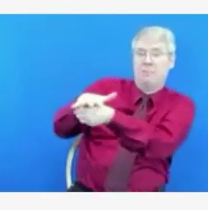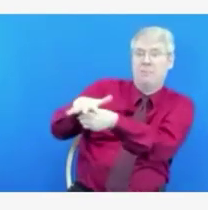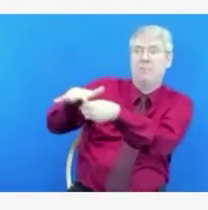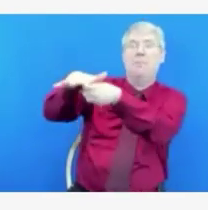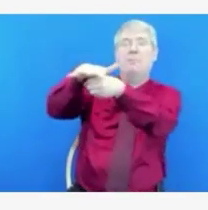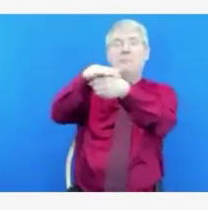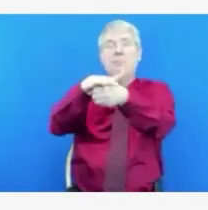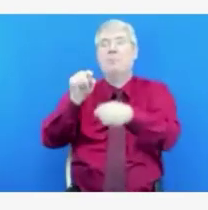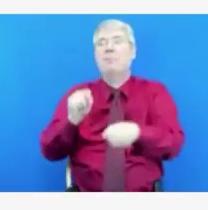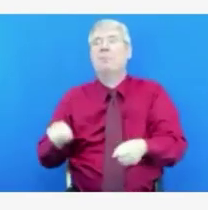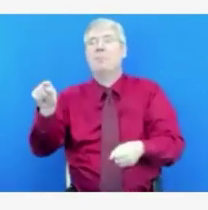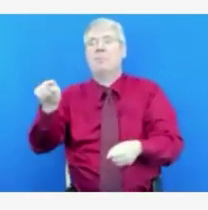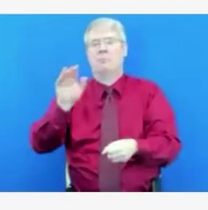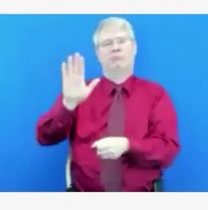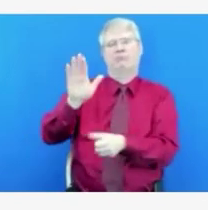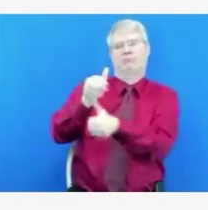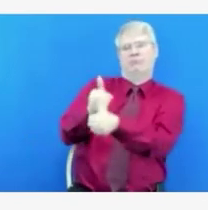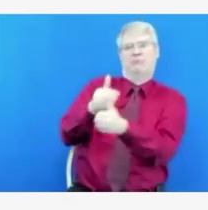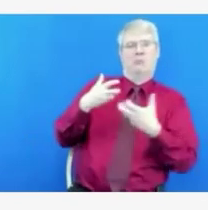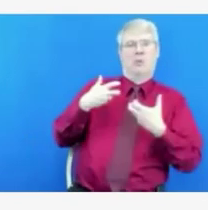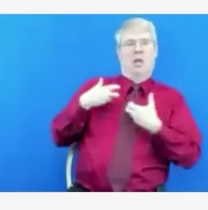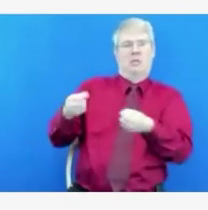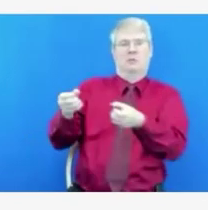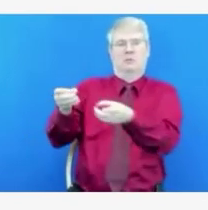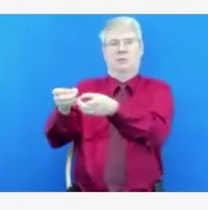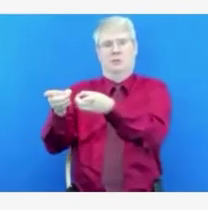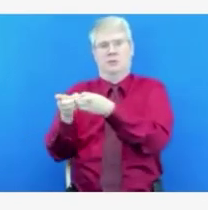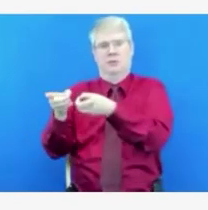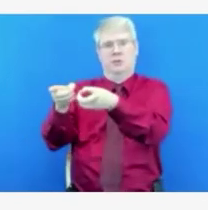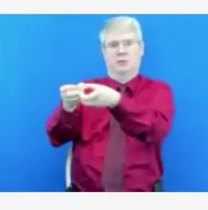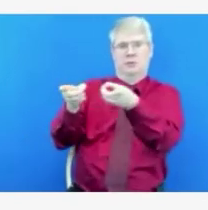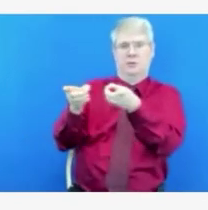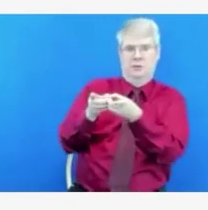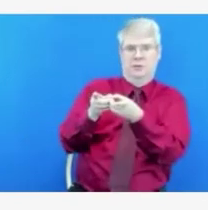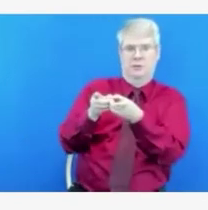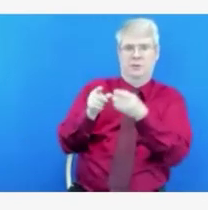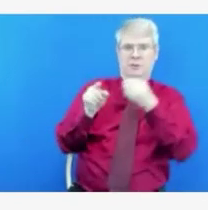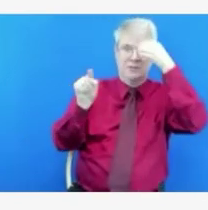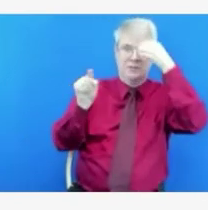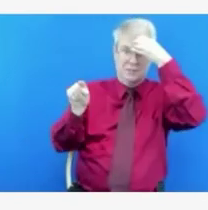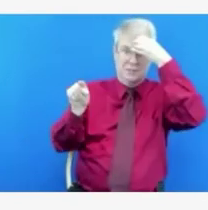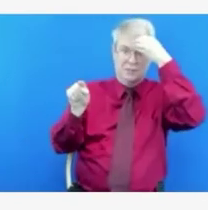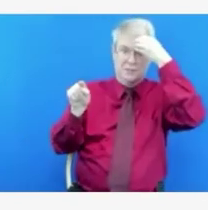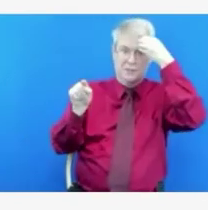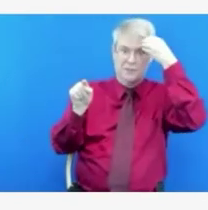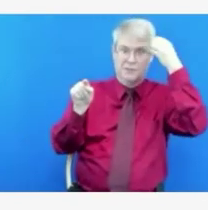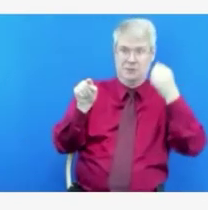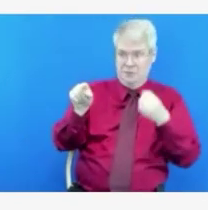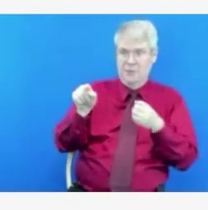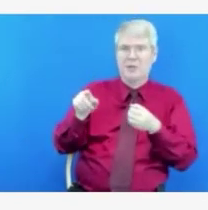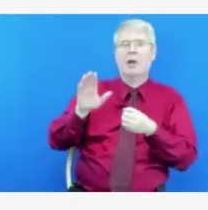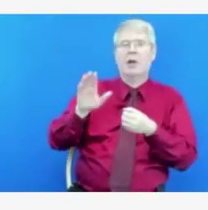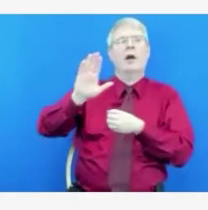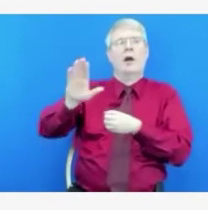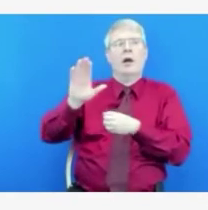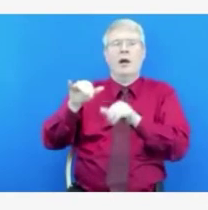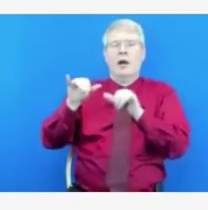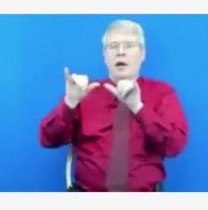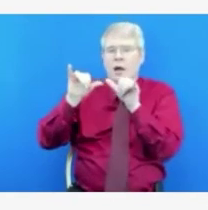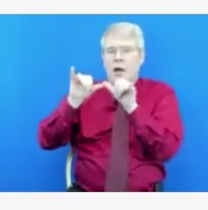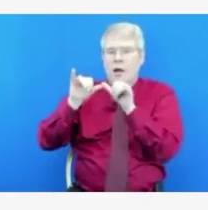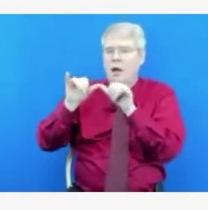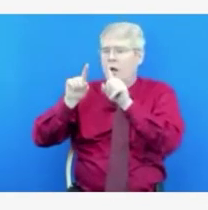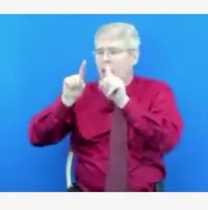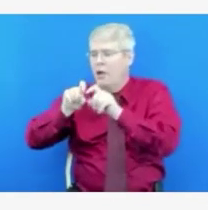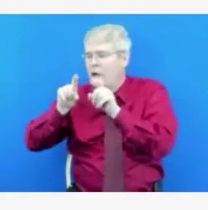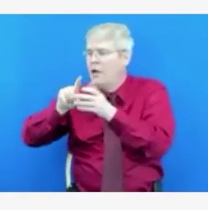experiencing some difficulty keeping up with the number of lab reports coming in. And so, case investigations are not being completed as quickly